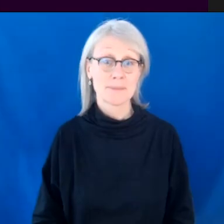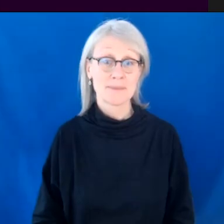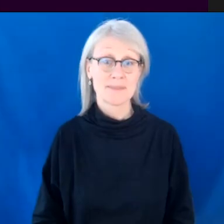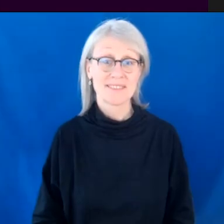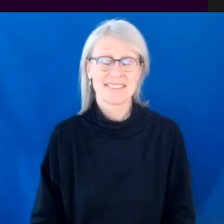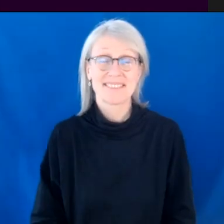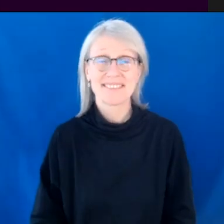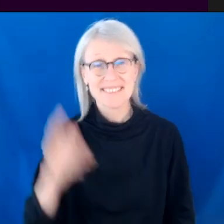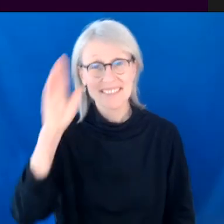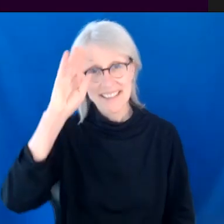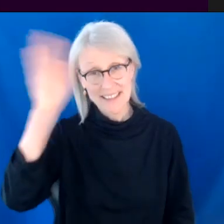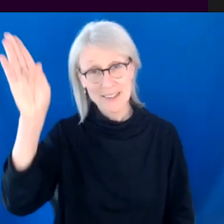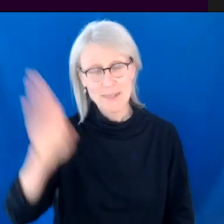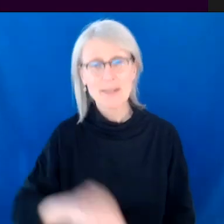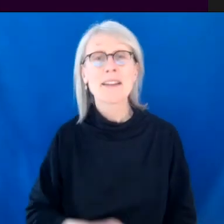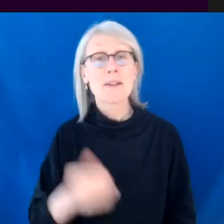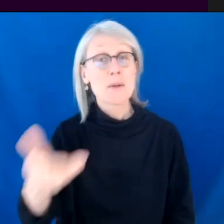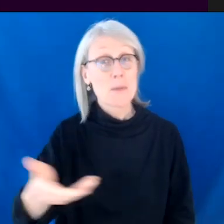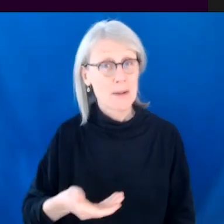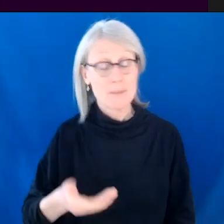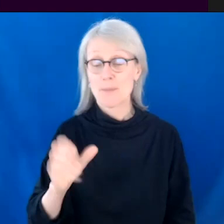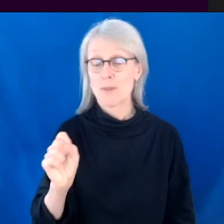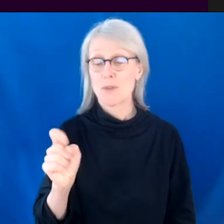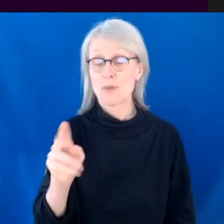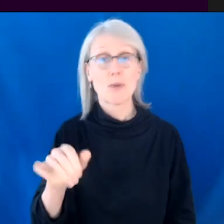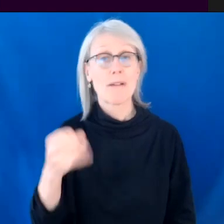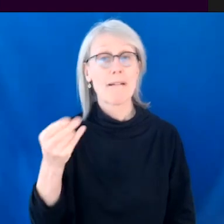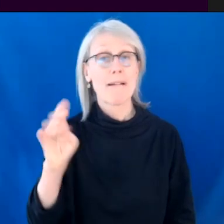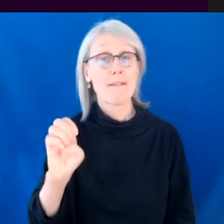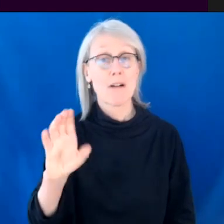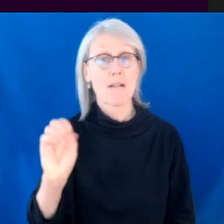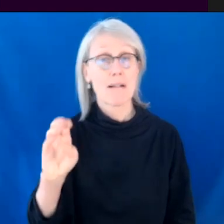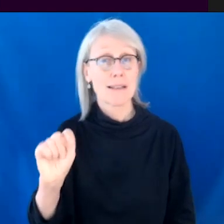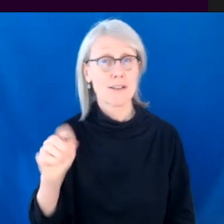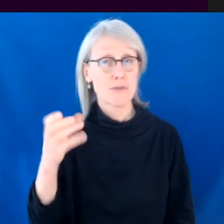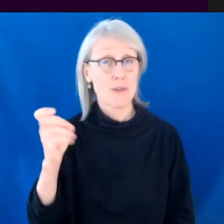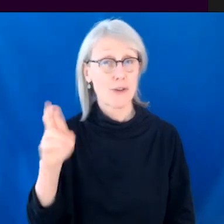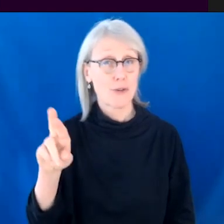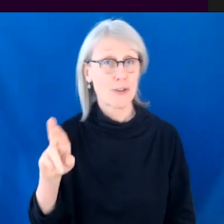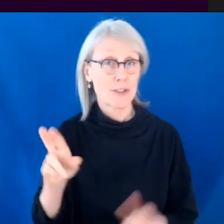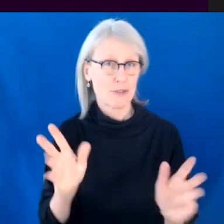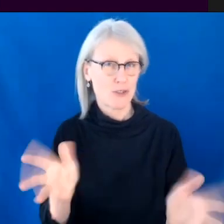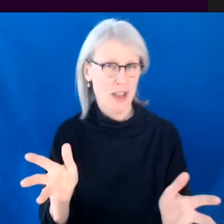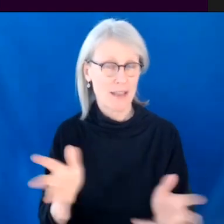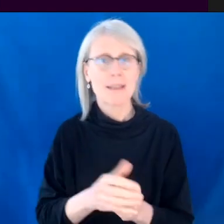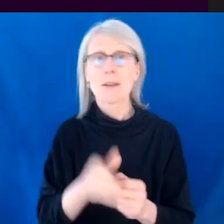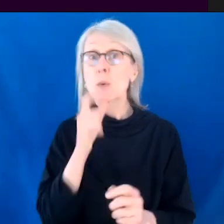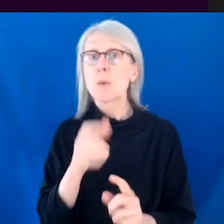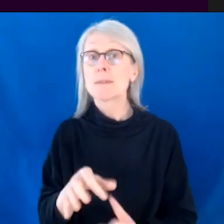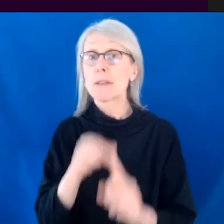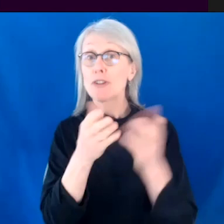Hi, everyone, and welcome to the StoryHive Content Creator Chat. This special chat is a discussion with Marsha Green.